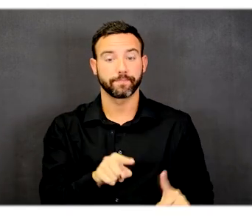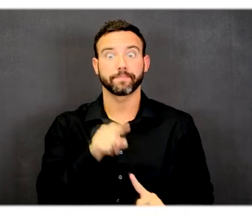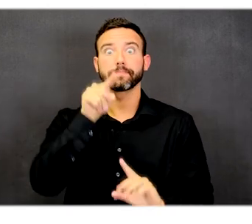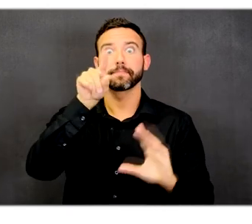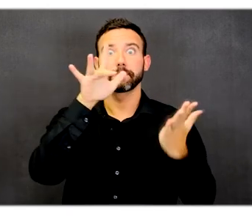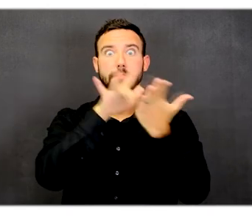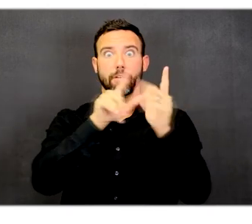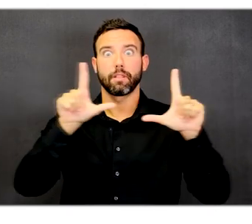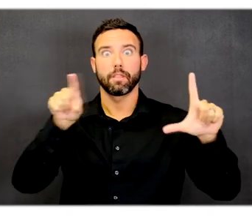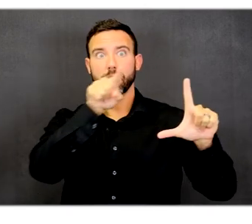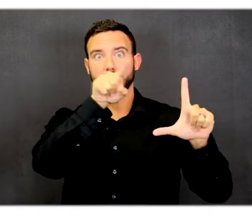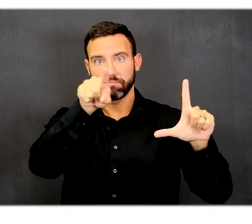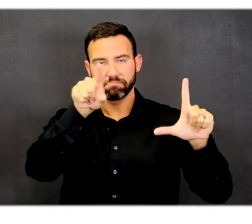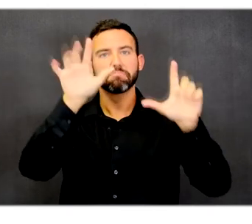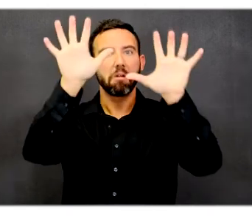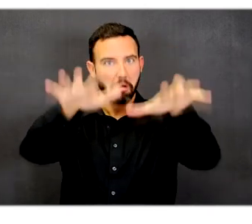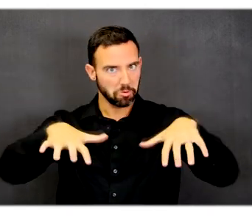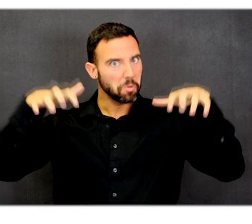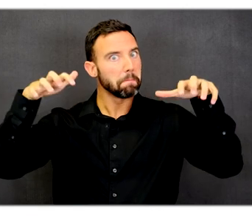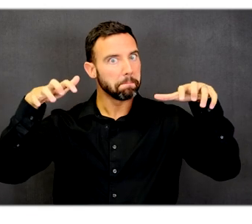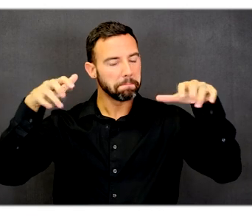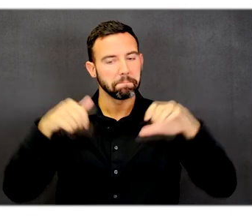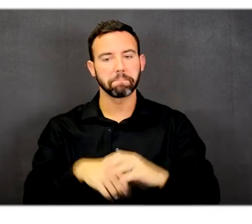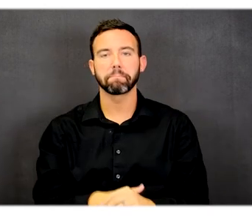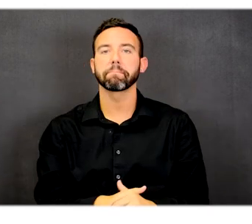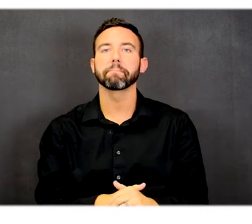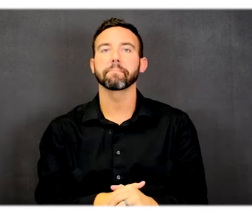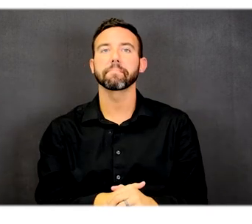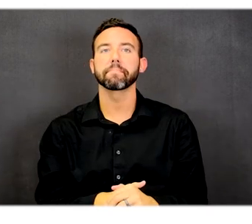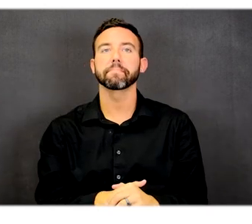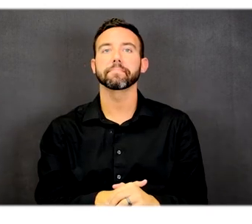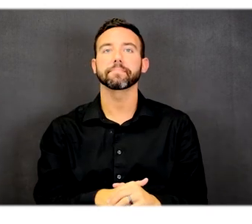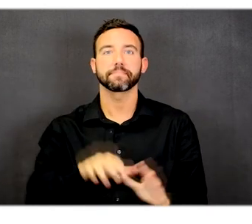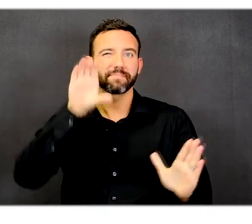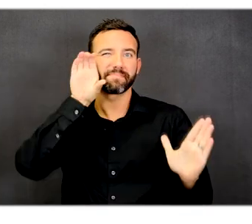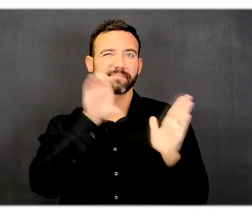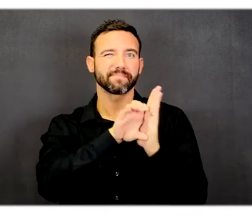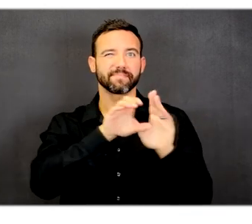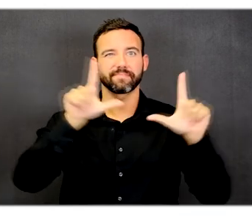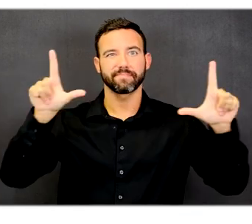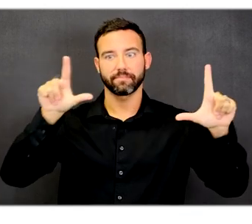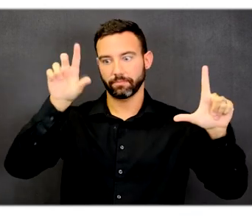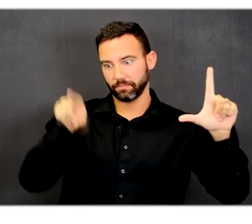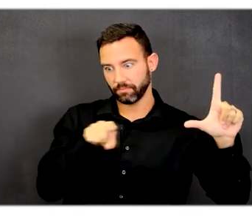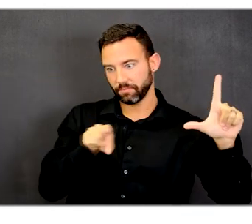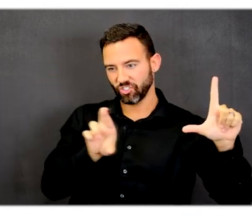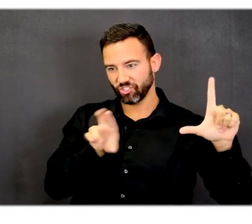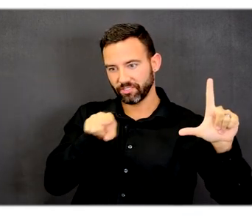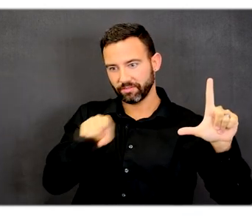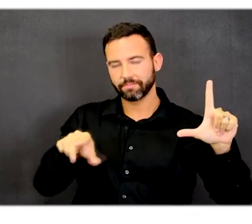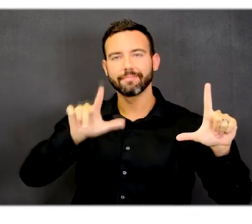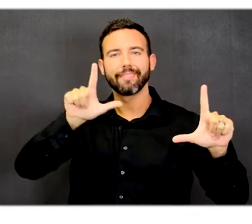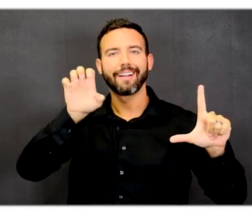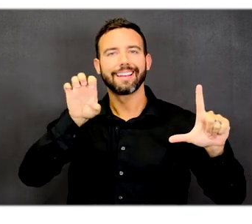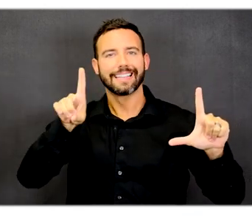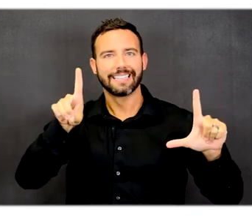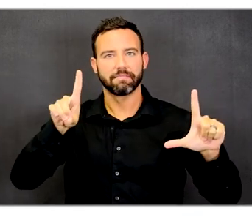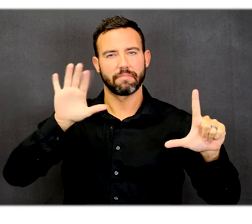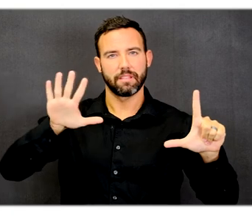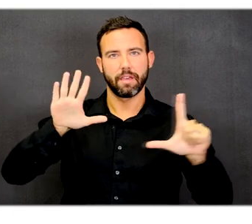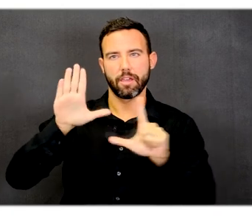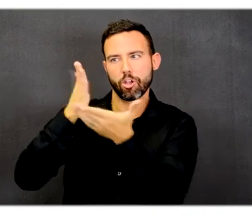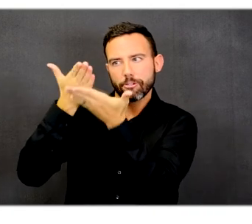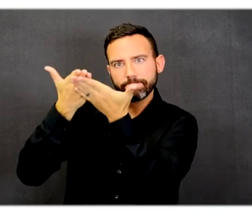is a rendering of an auditorium. The picture on the bottom right is of LEED credit categories.